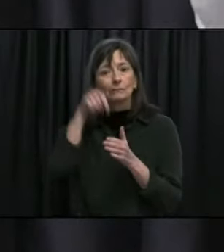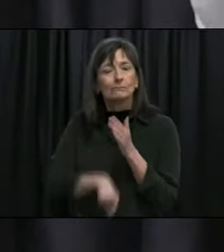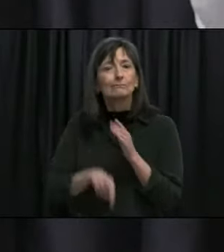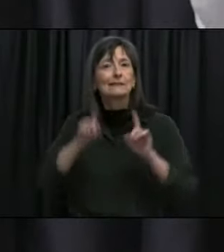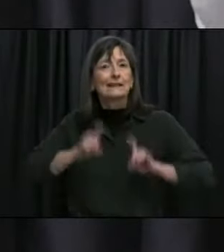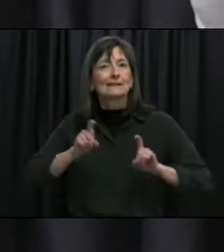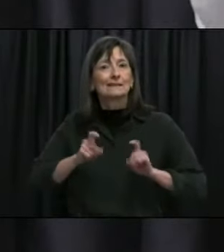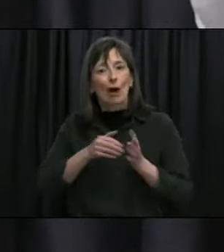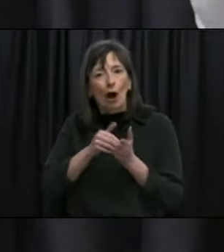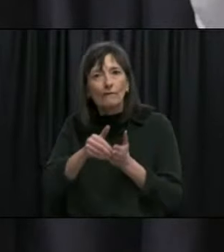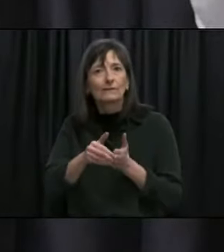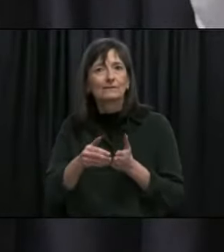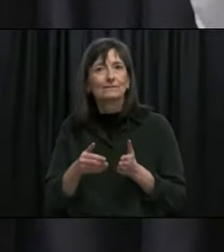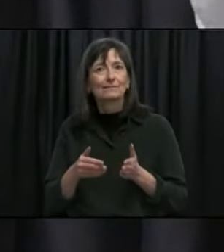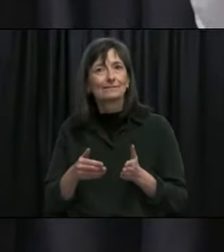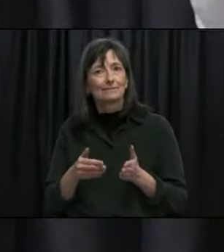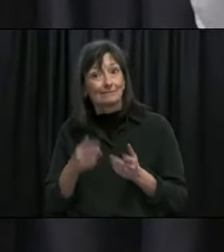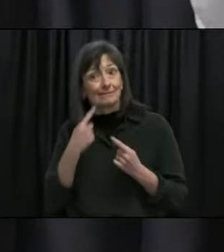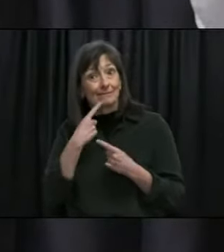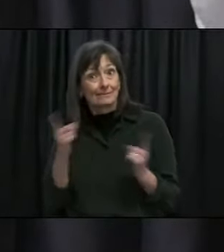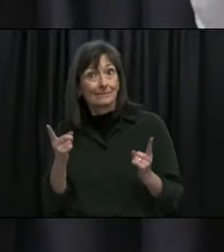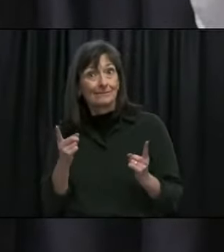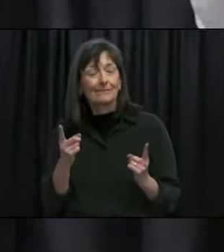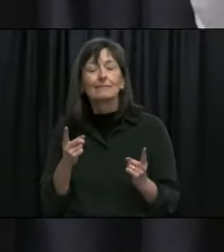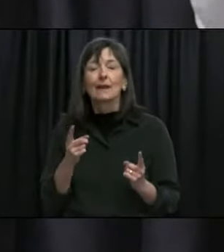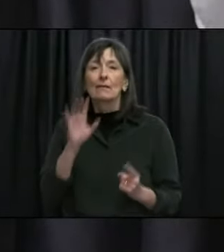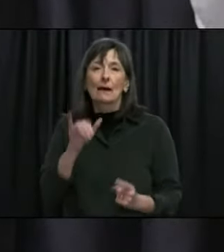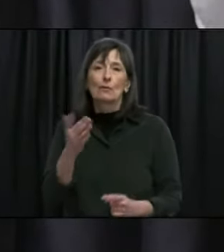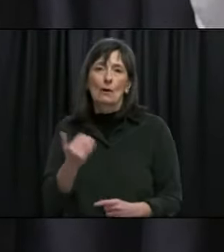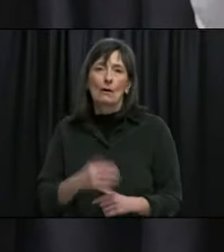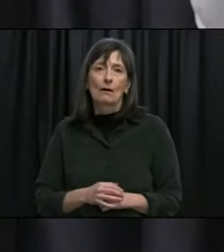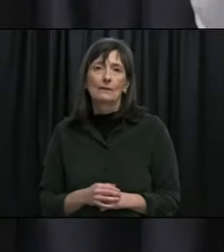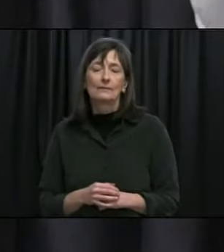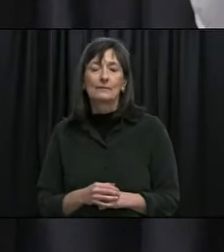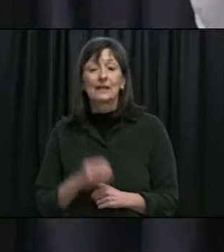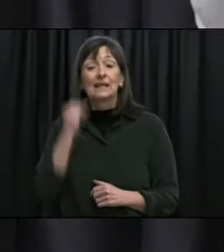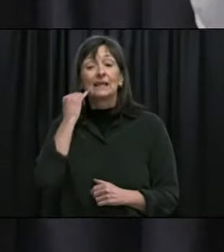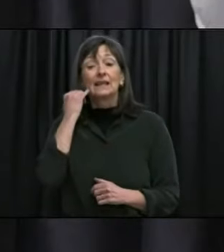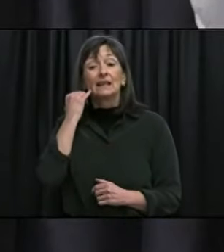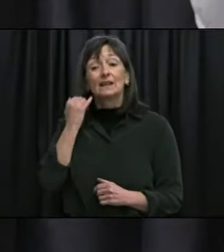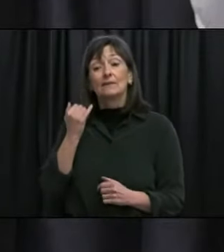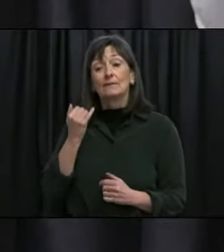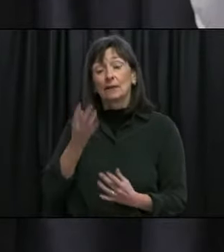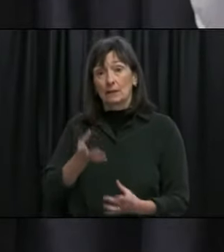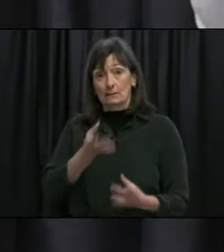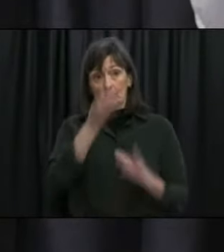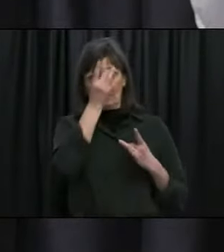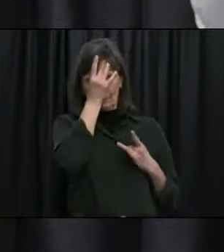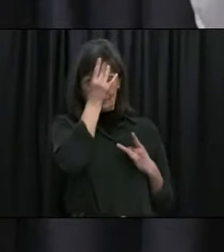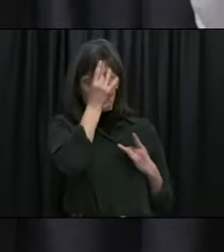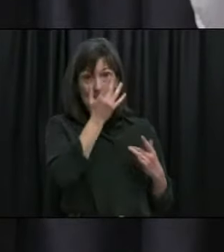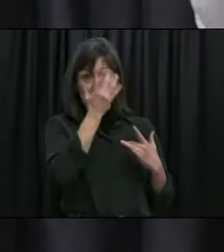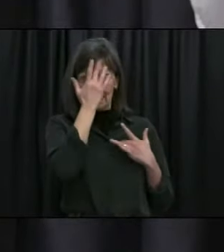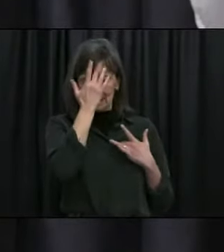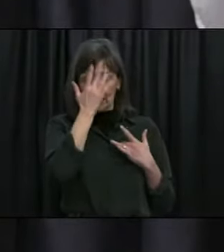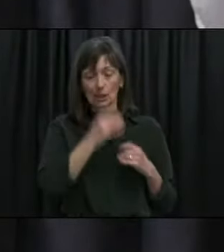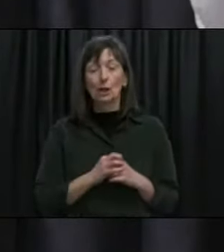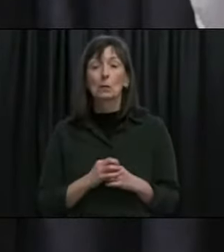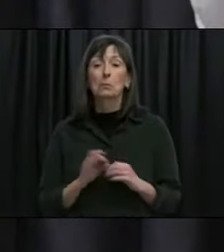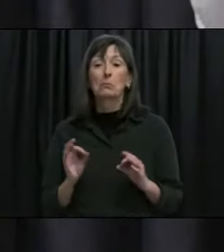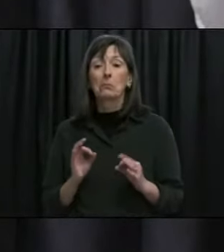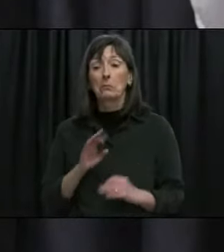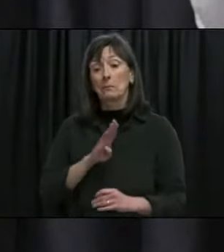you know this by the time somebody becomes symptomatic with with say a